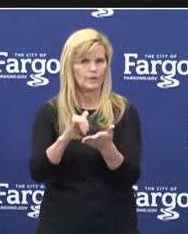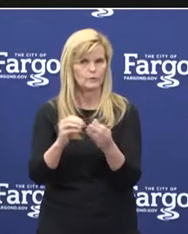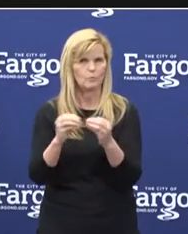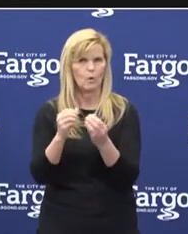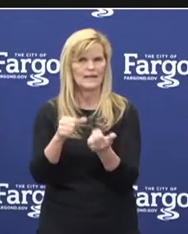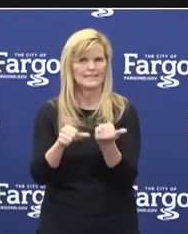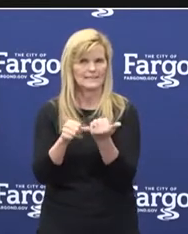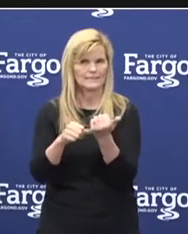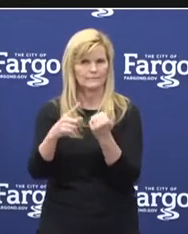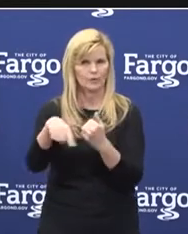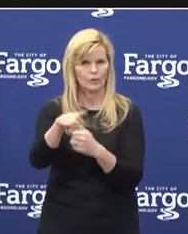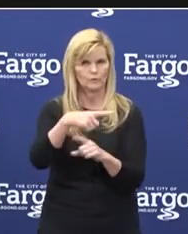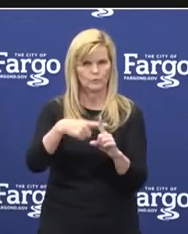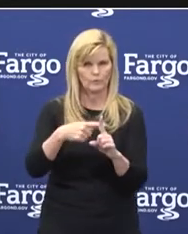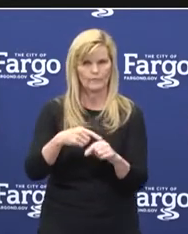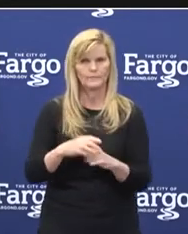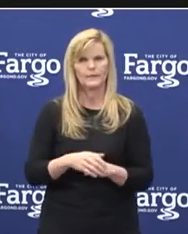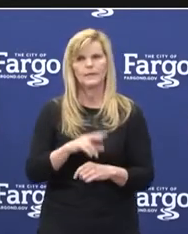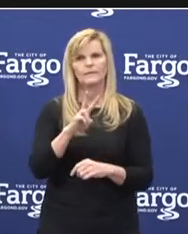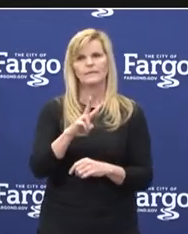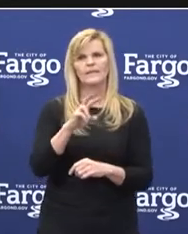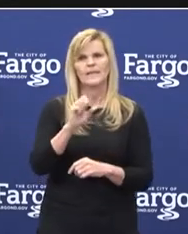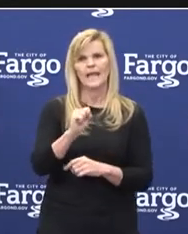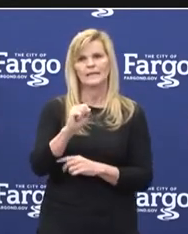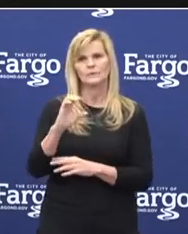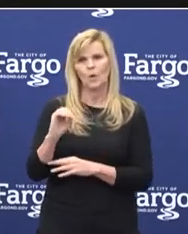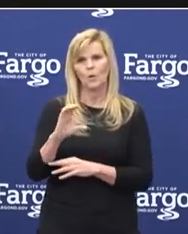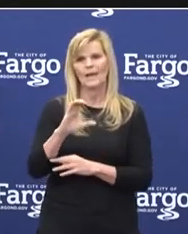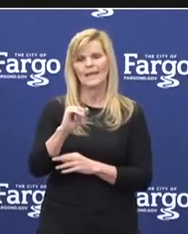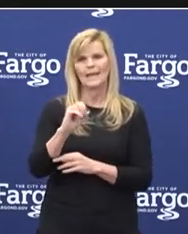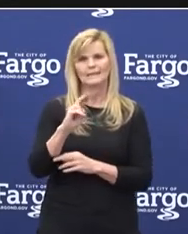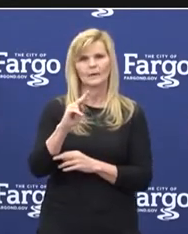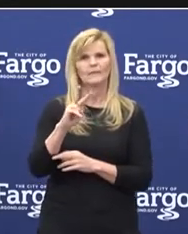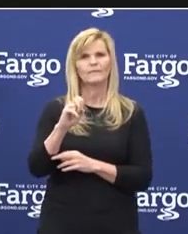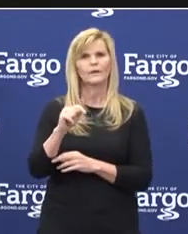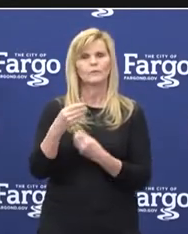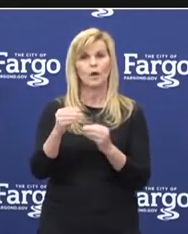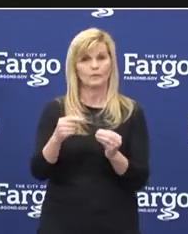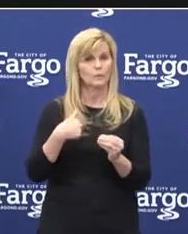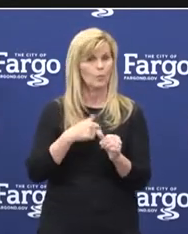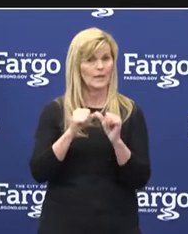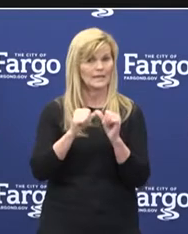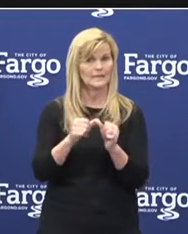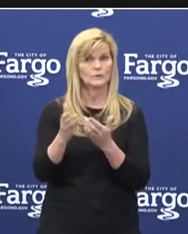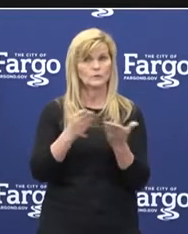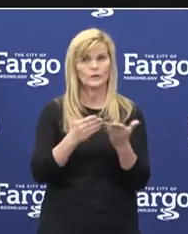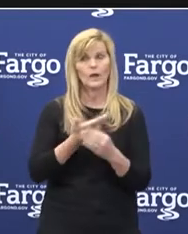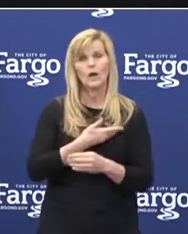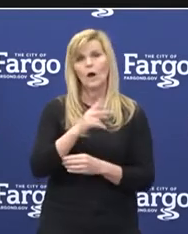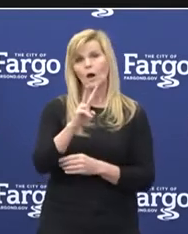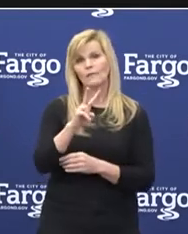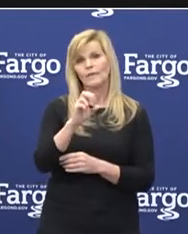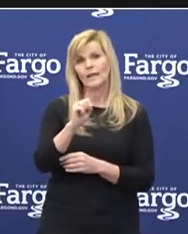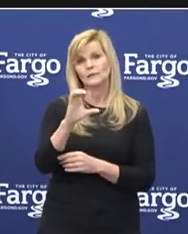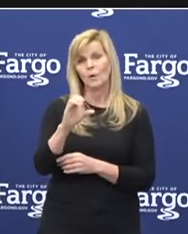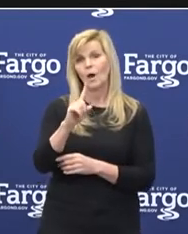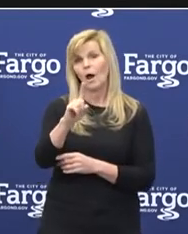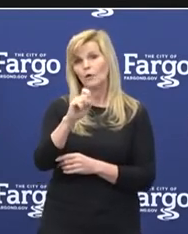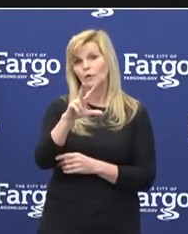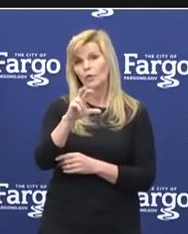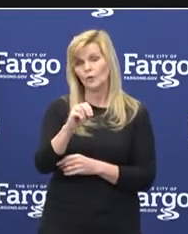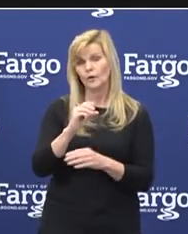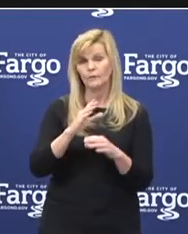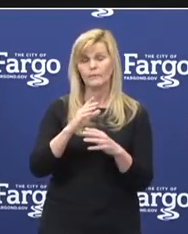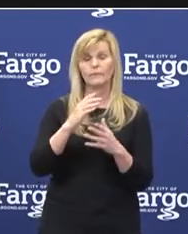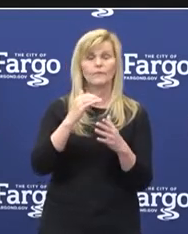And our VSO, Cass County Veterans offices. We continue to serve as always. Our VSO has had over 330 phone calls and emails in